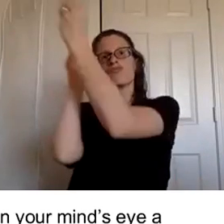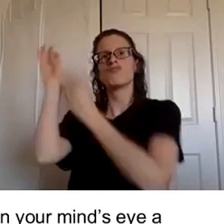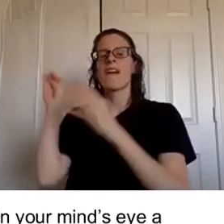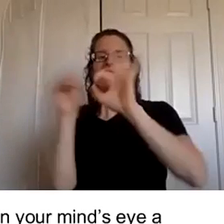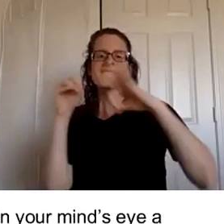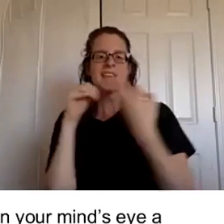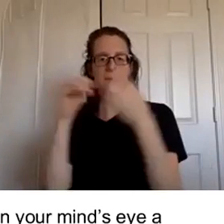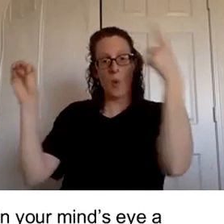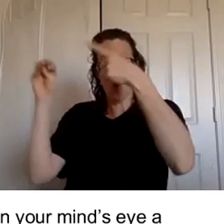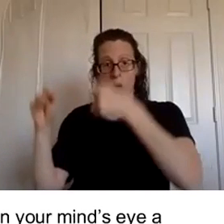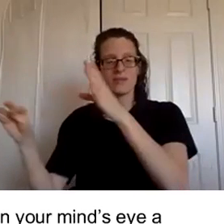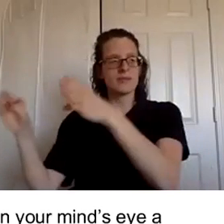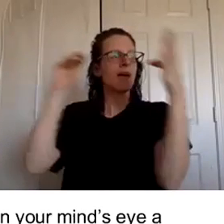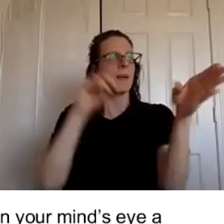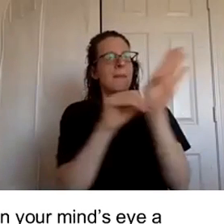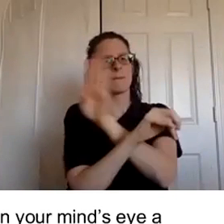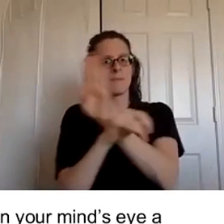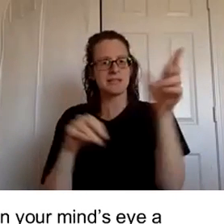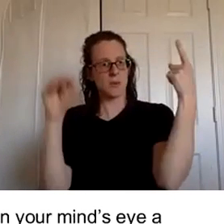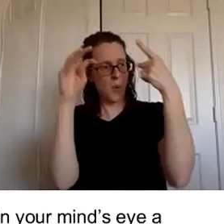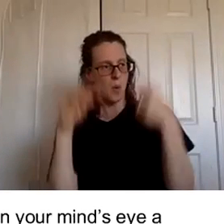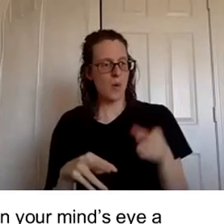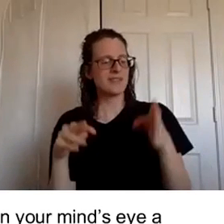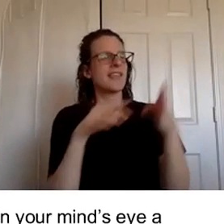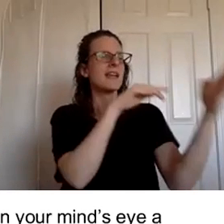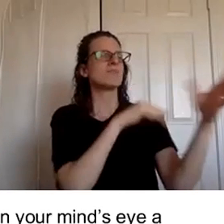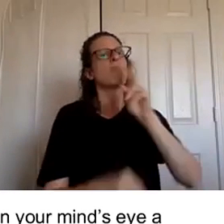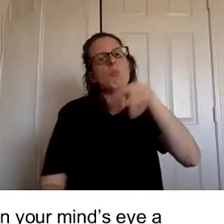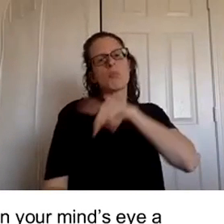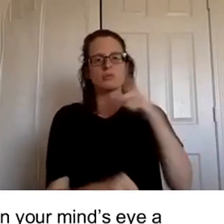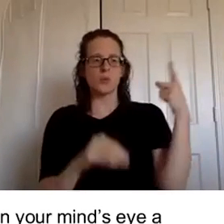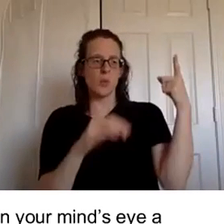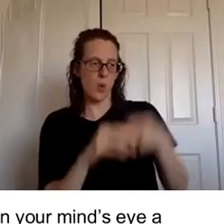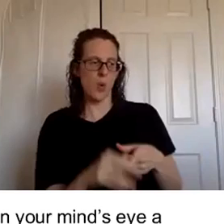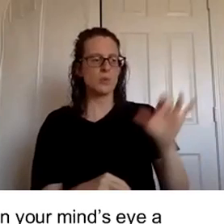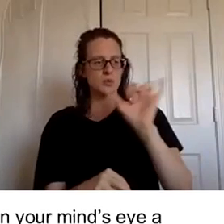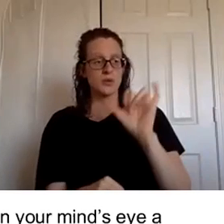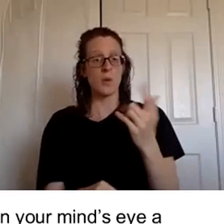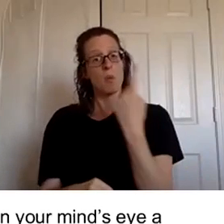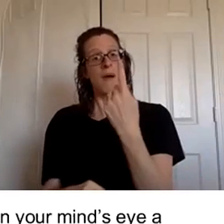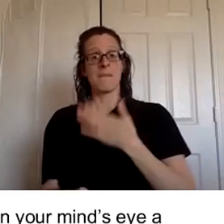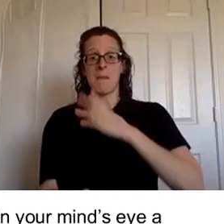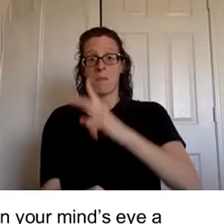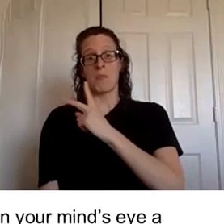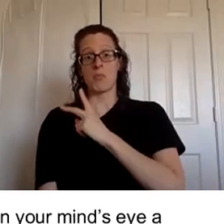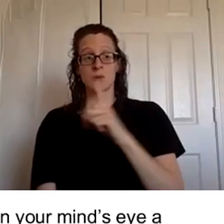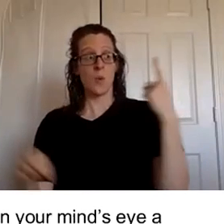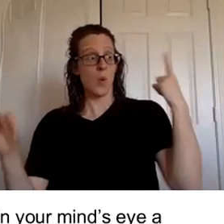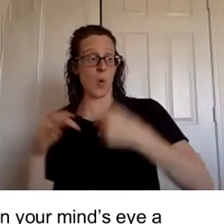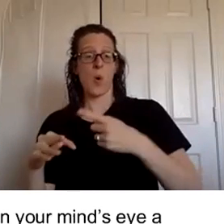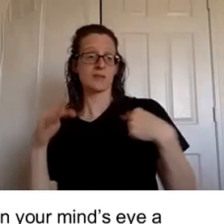business goals and then i he told me to put my personal goals one of my personal goals um